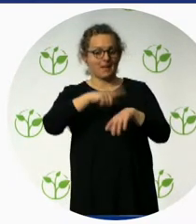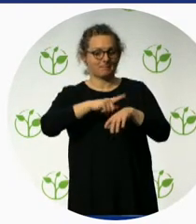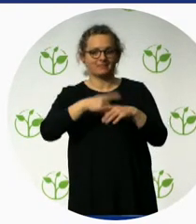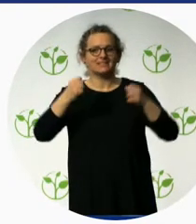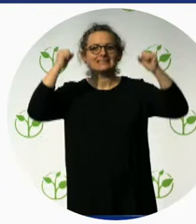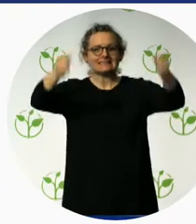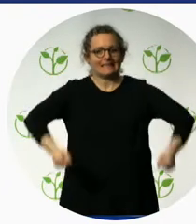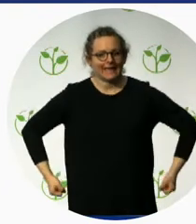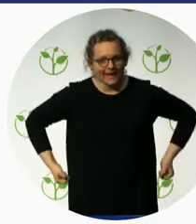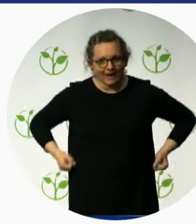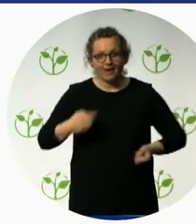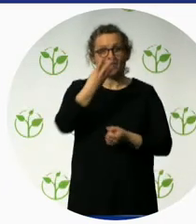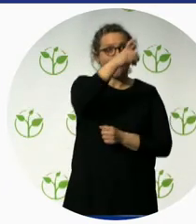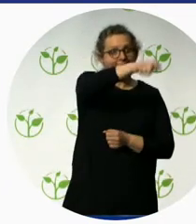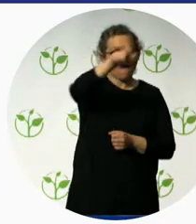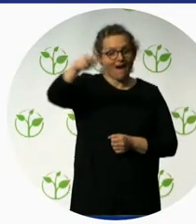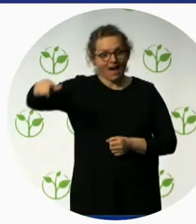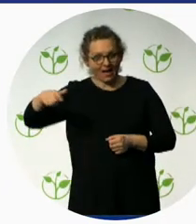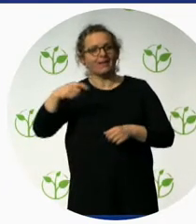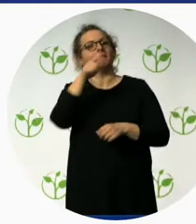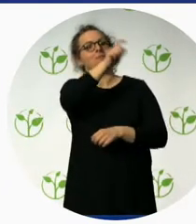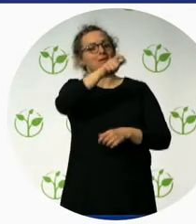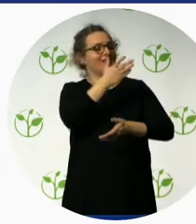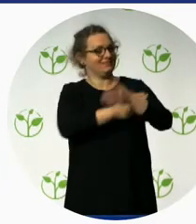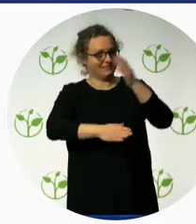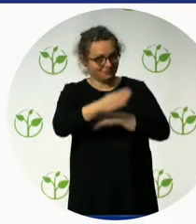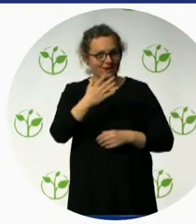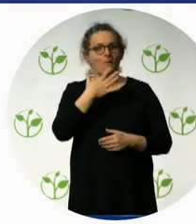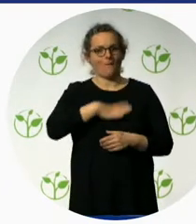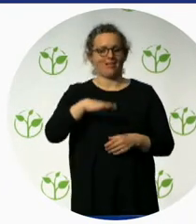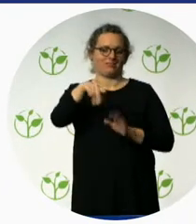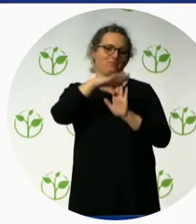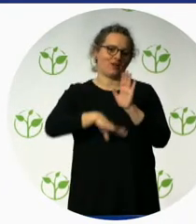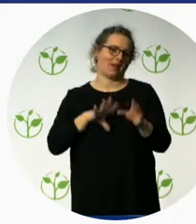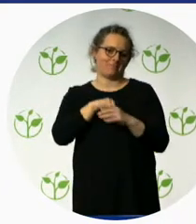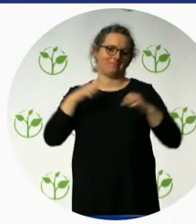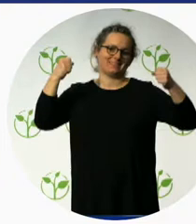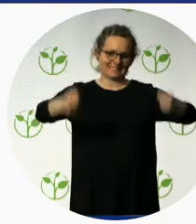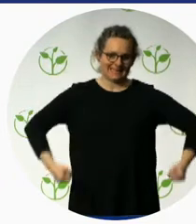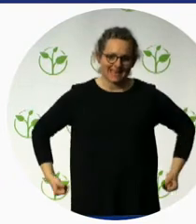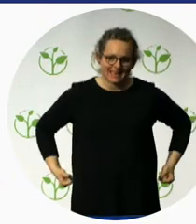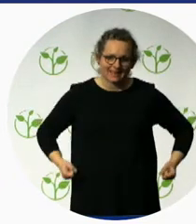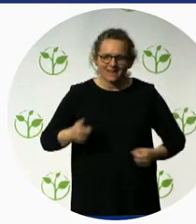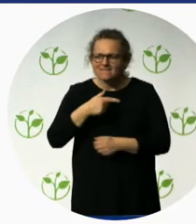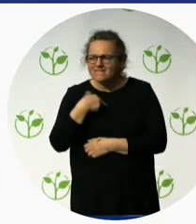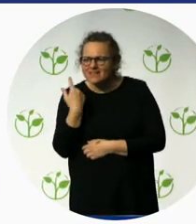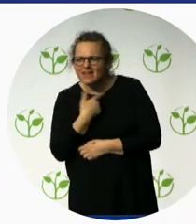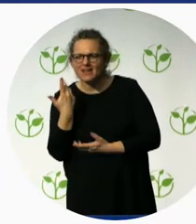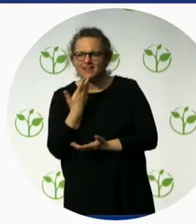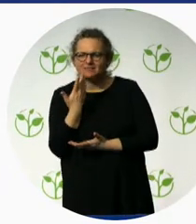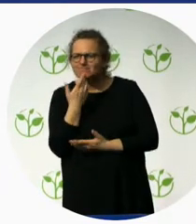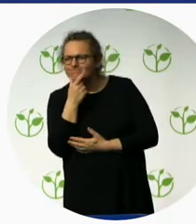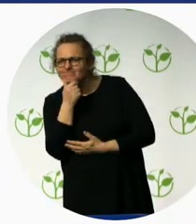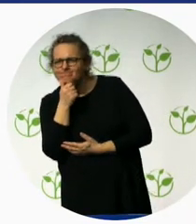And people without disabilities who are looking for a unique travel experience. The revenue sources are our holidays and city tours,